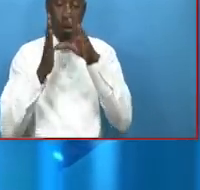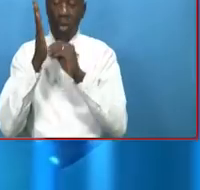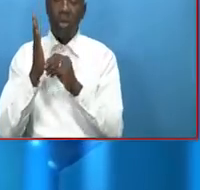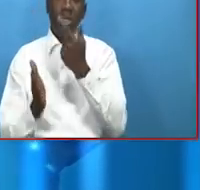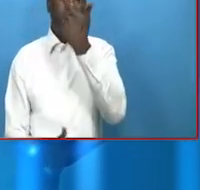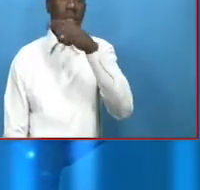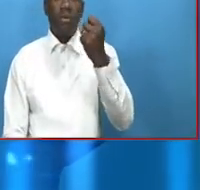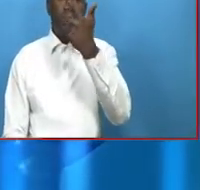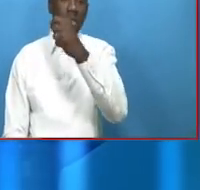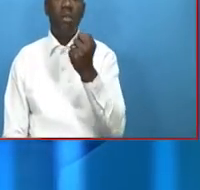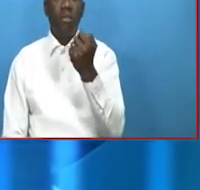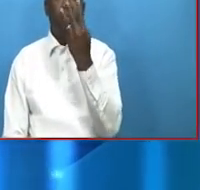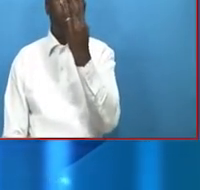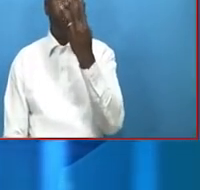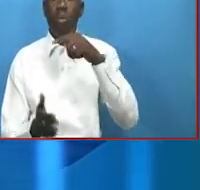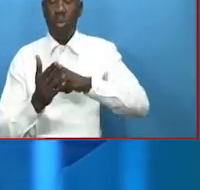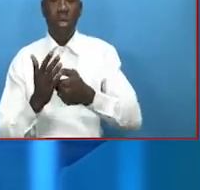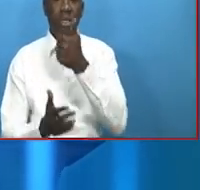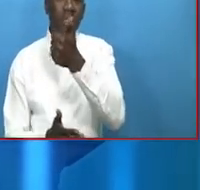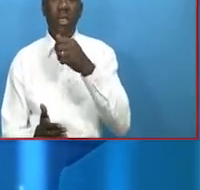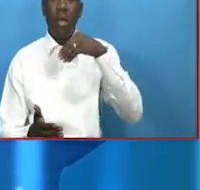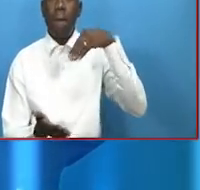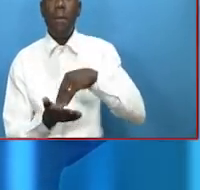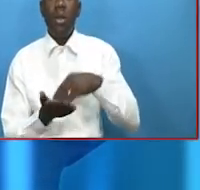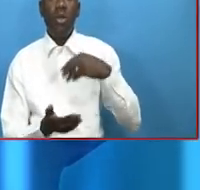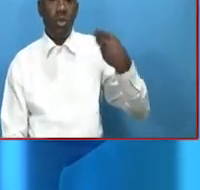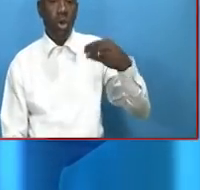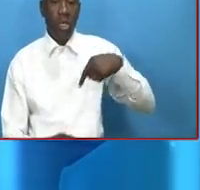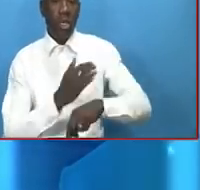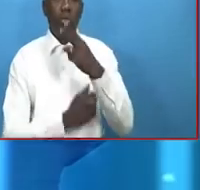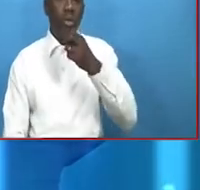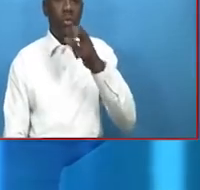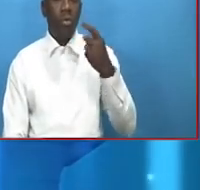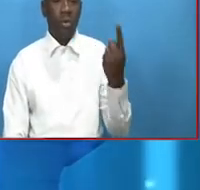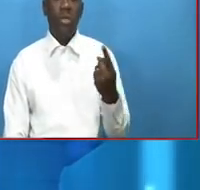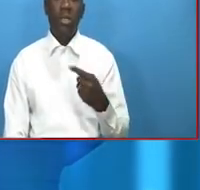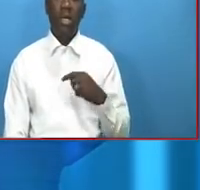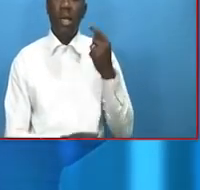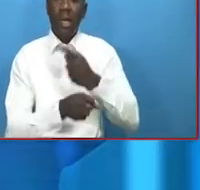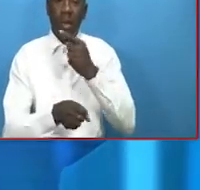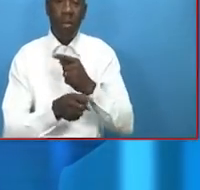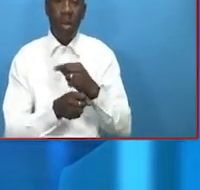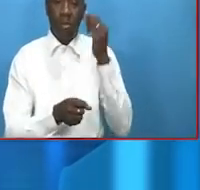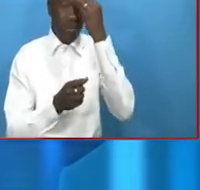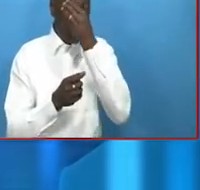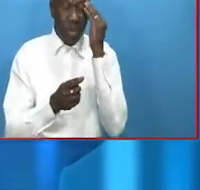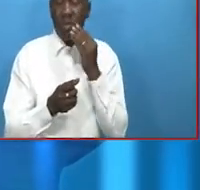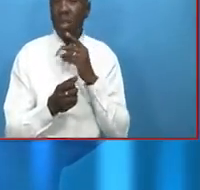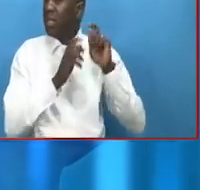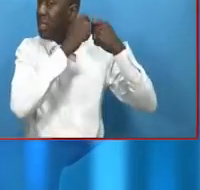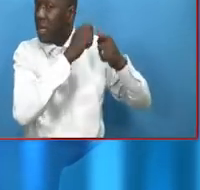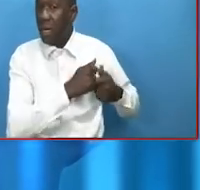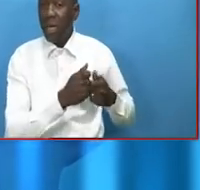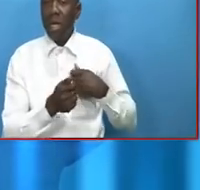.6 million in 2021. A popular Gambian makeup artist, hairdresser and TikToker, Fatou Jaune,